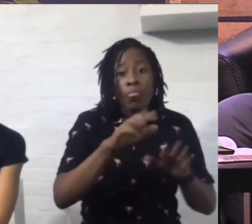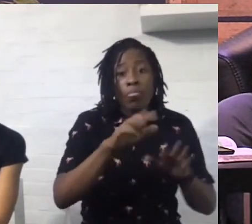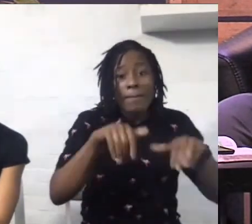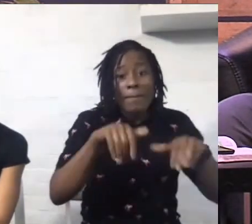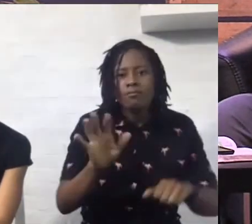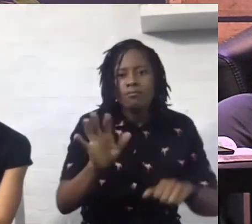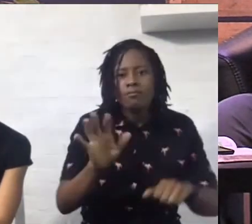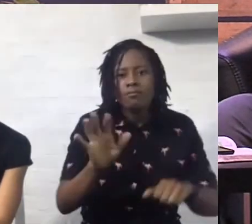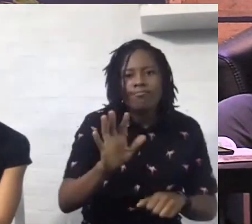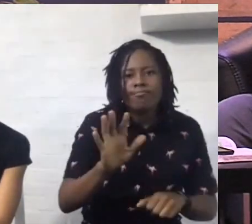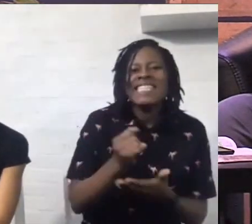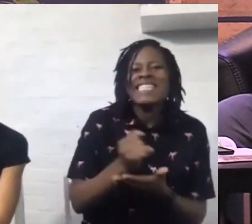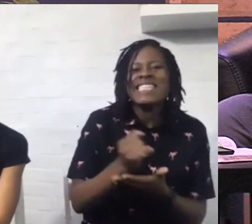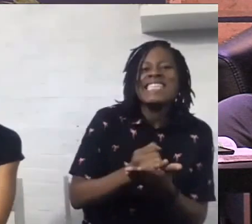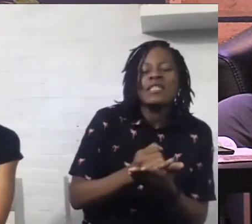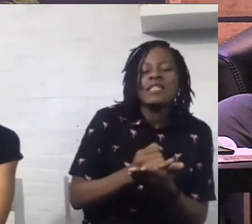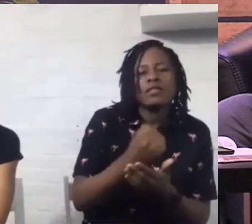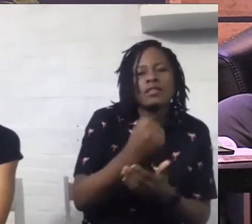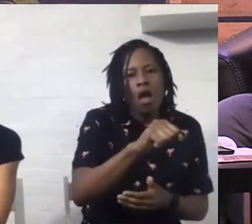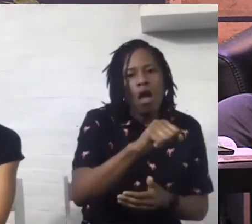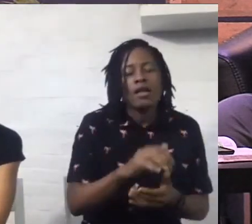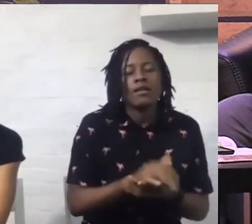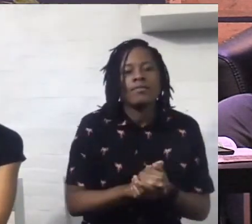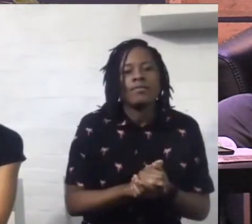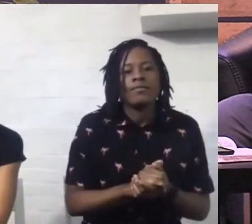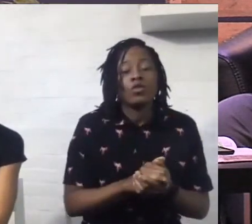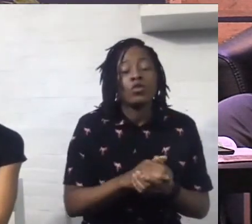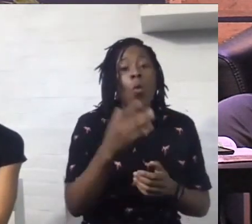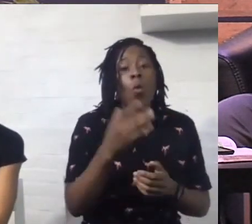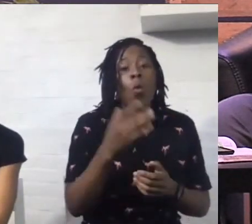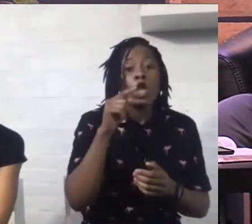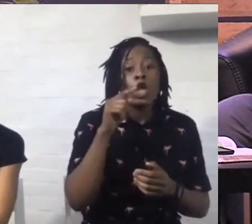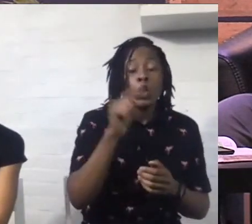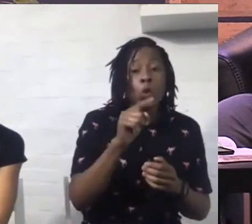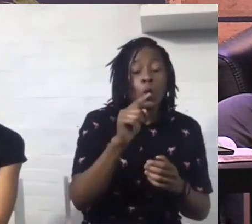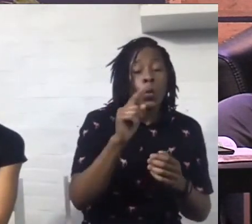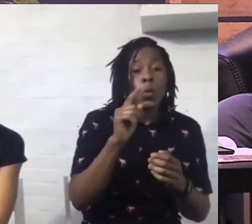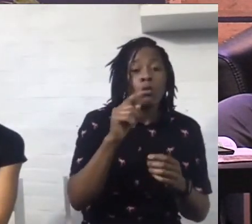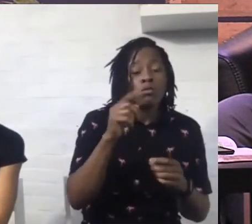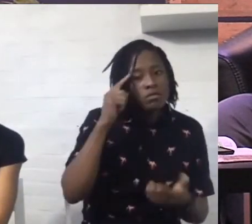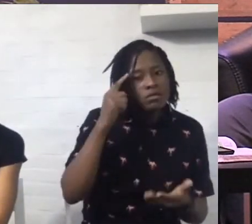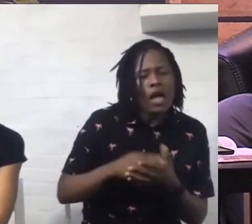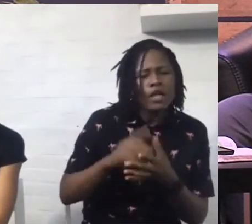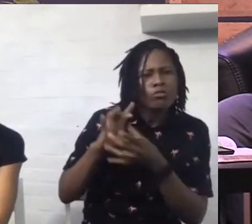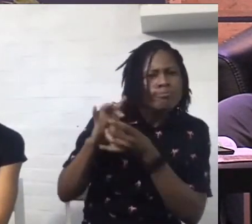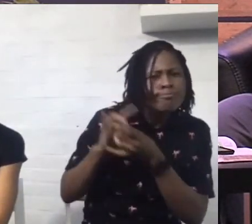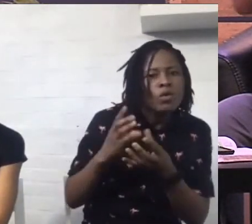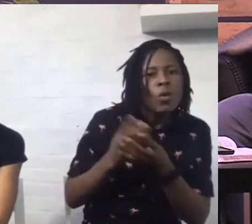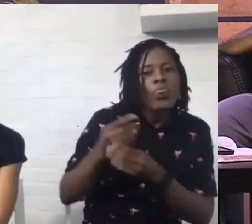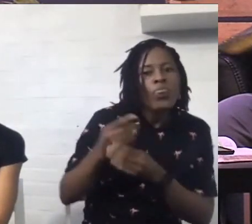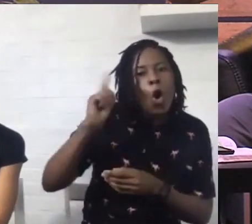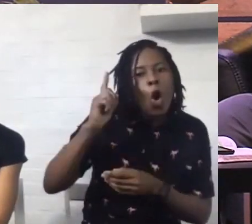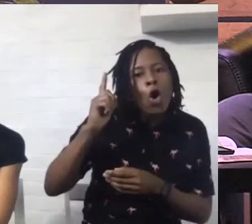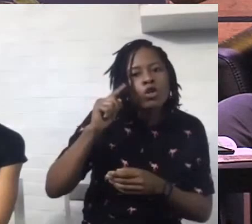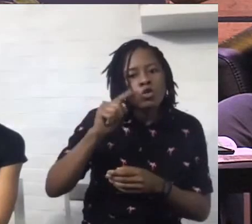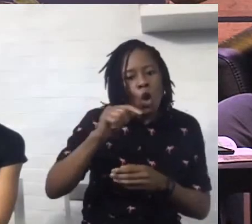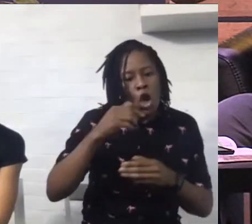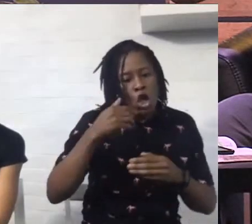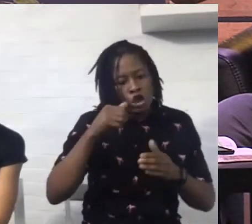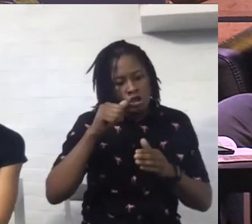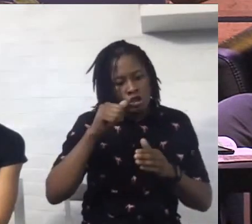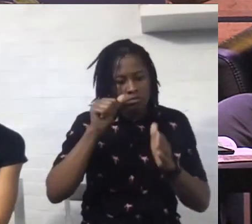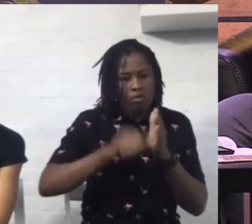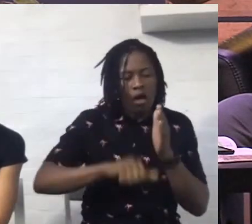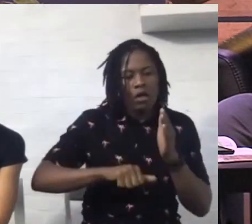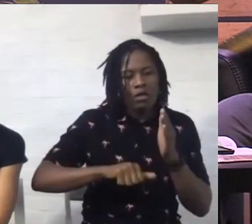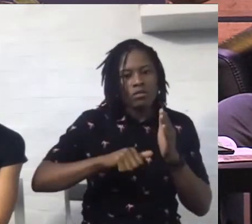embarks, you embark with Him on a journey into wholeness. When the sin issue is dealt with in